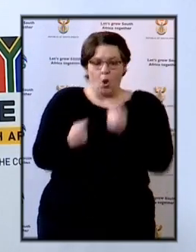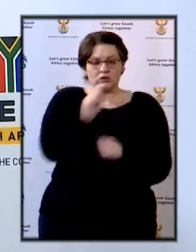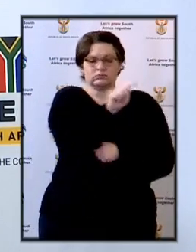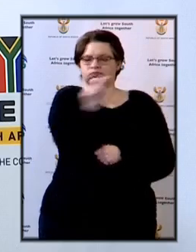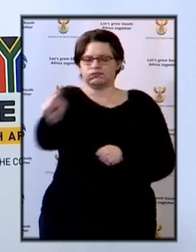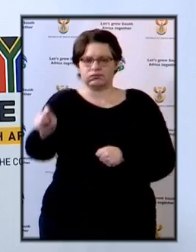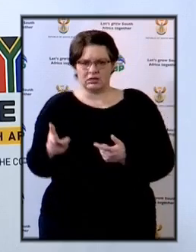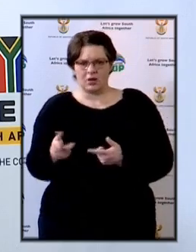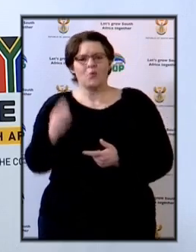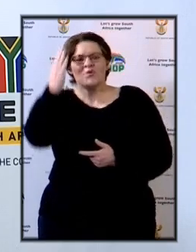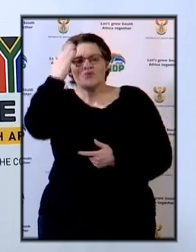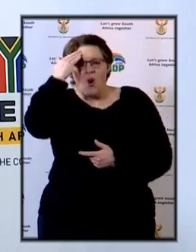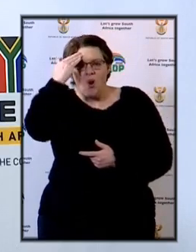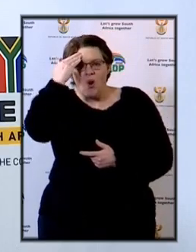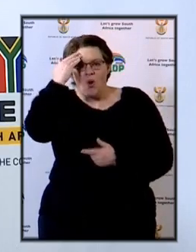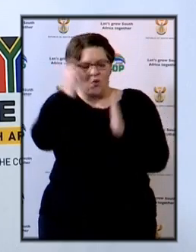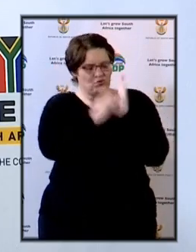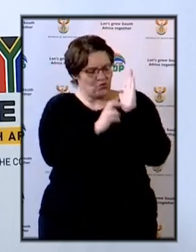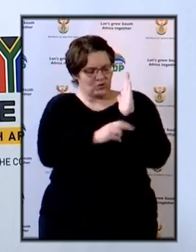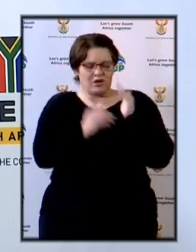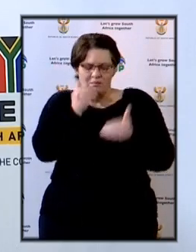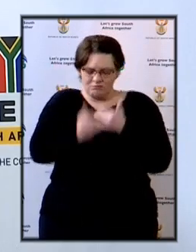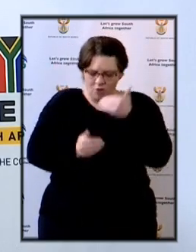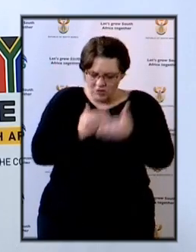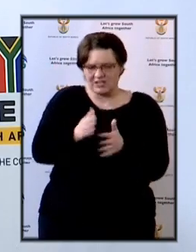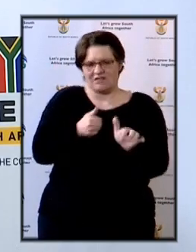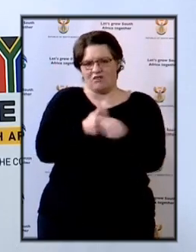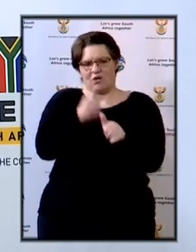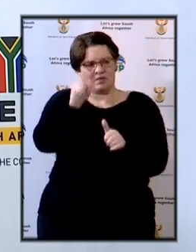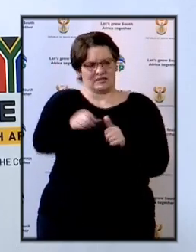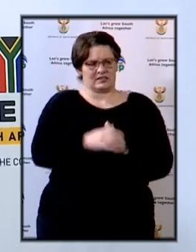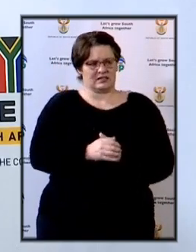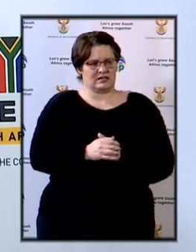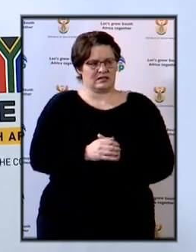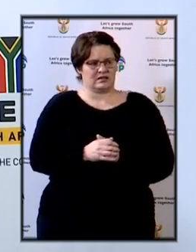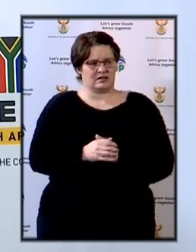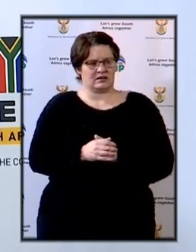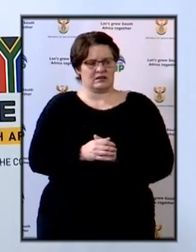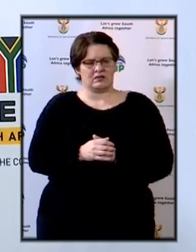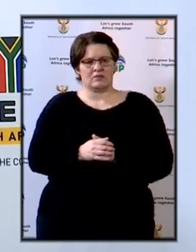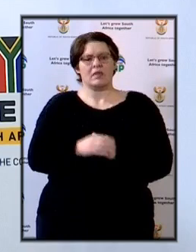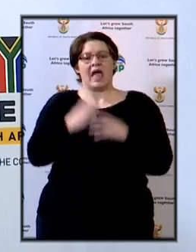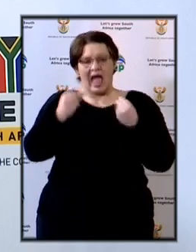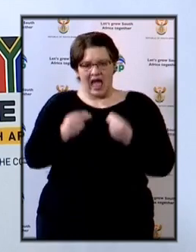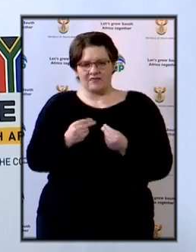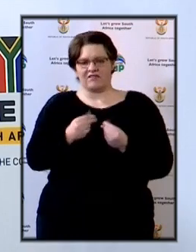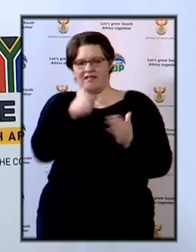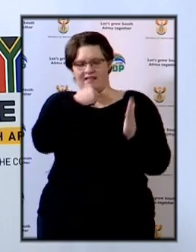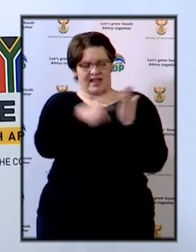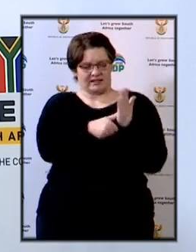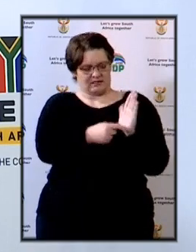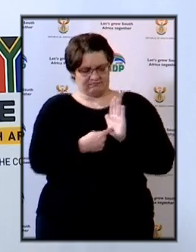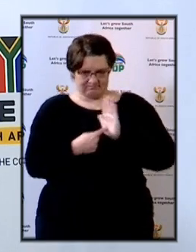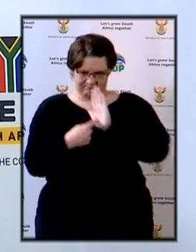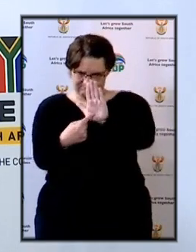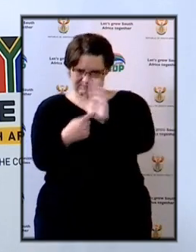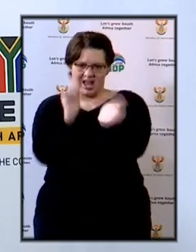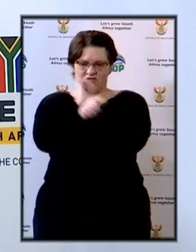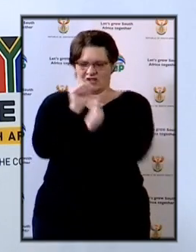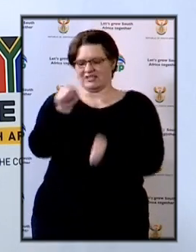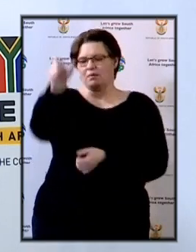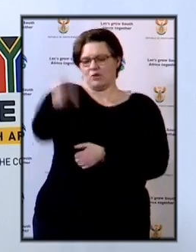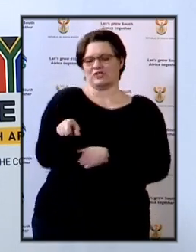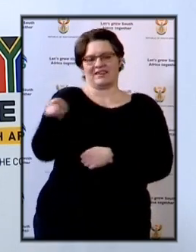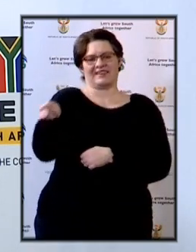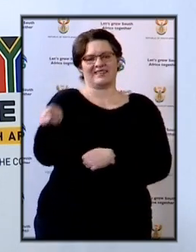are processes that we need to follow with regard to COVID. we have got a warrant of arrest it